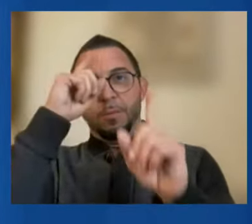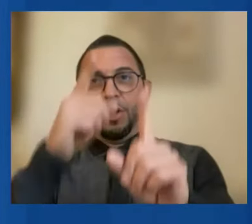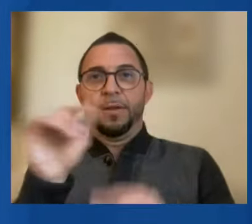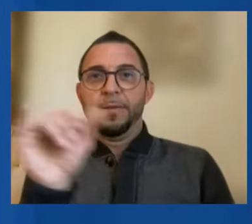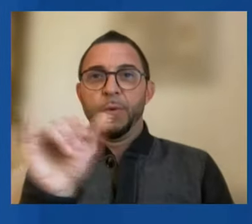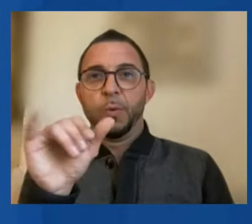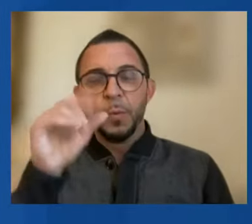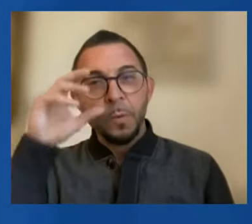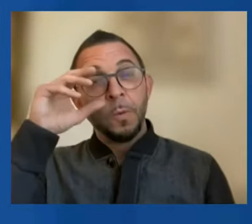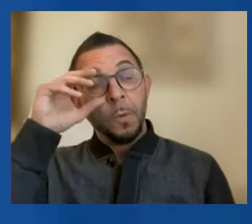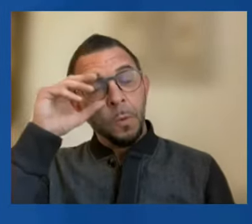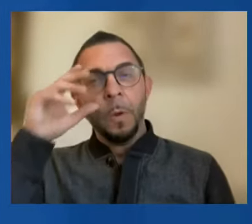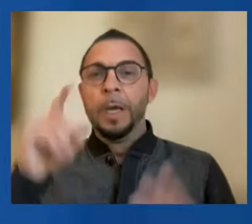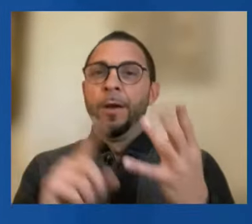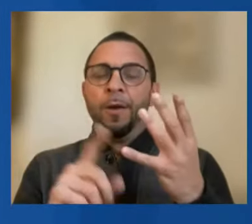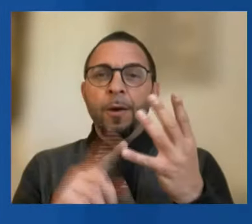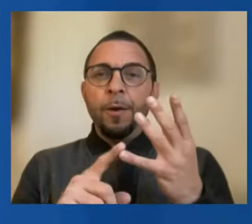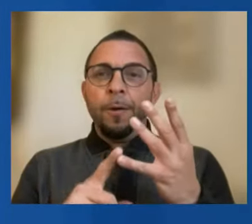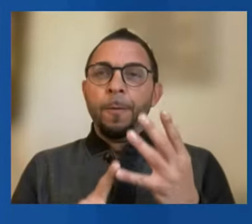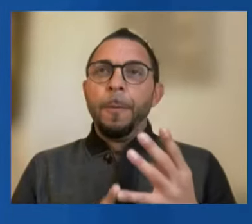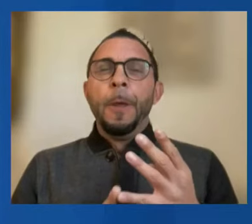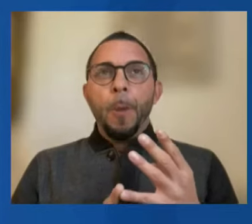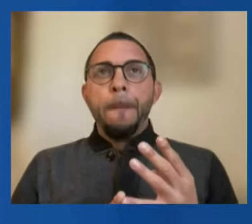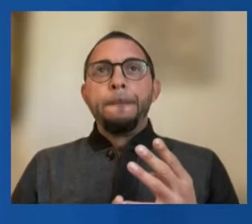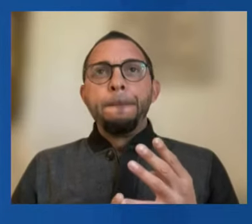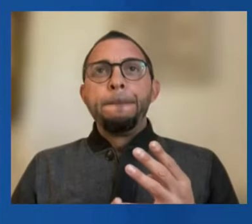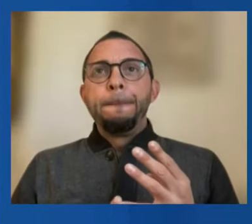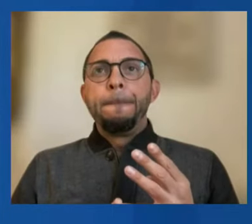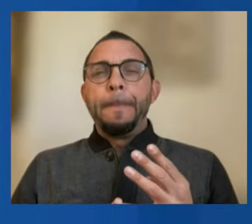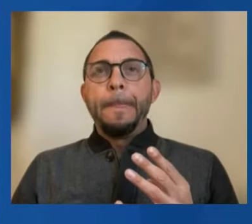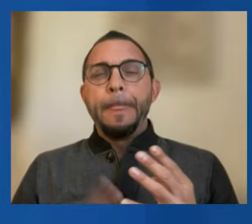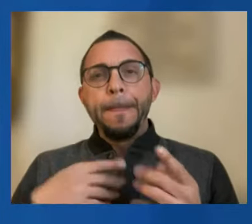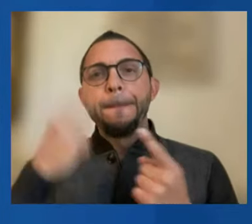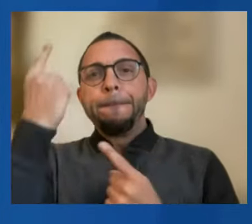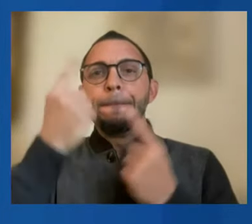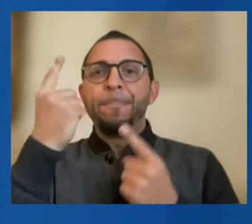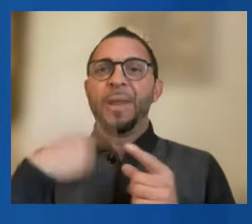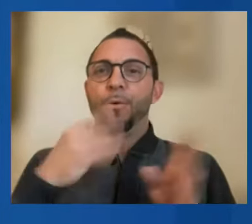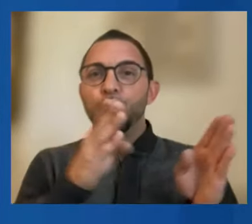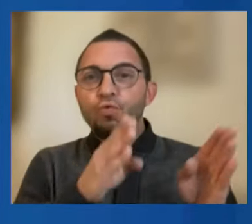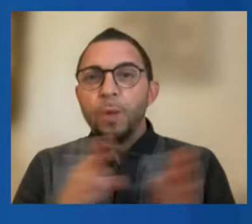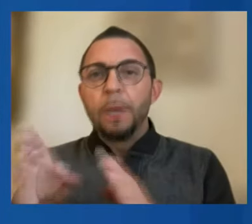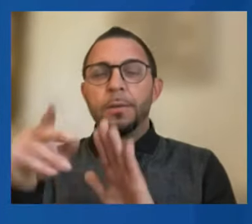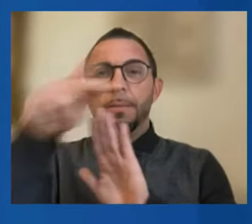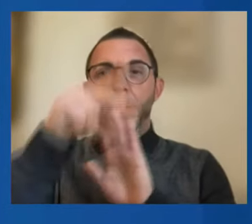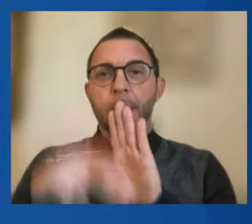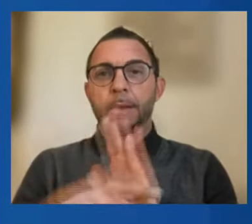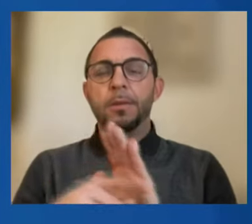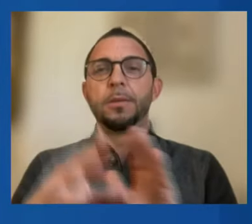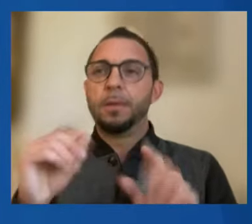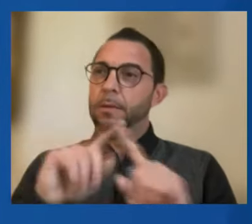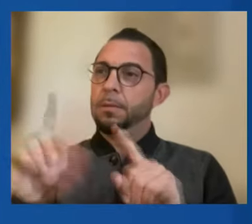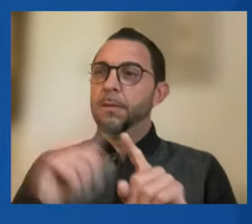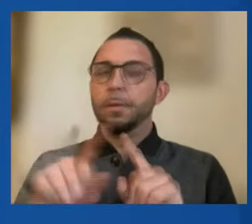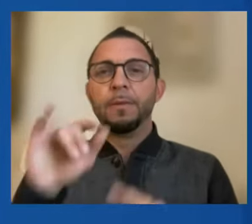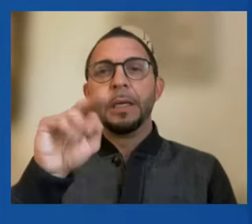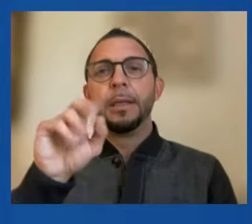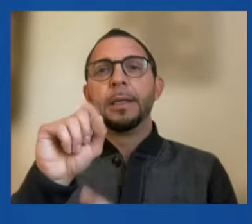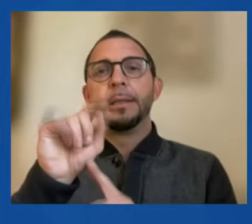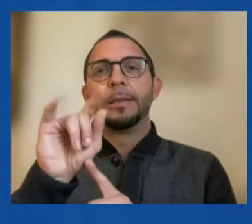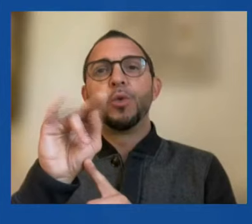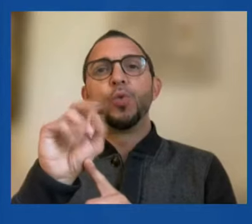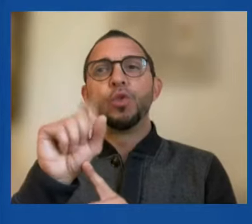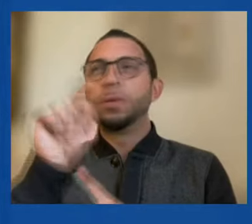Fourth, let's revisit our strategies, policies, and institutions to better mobilize